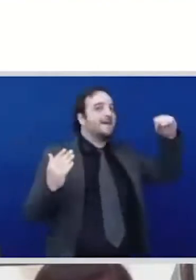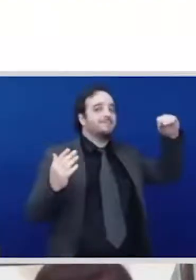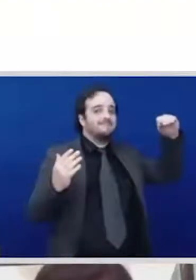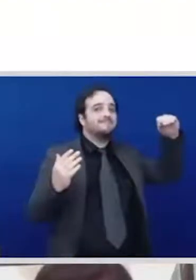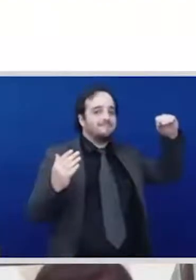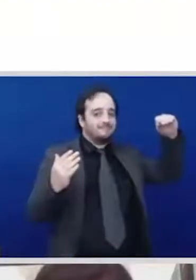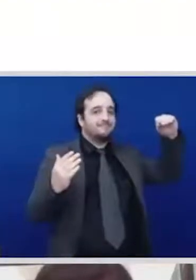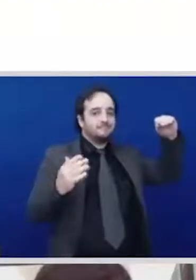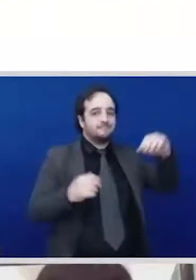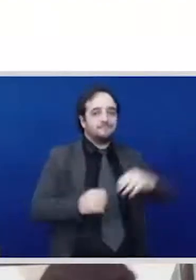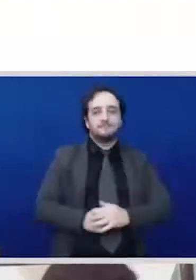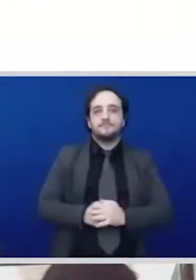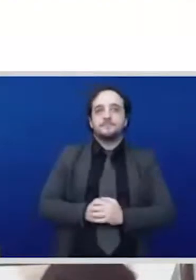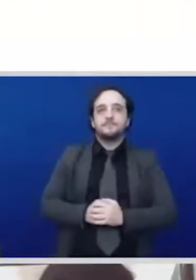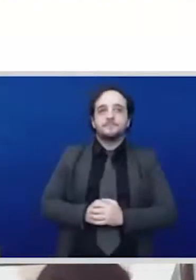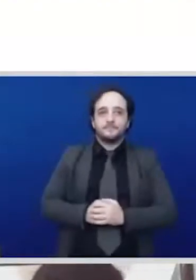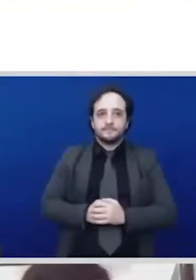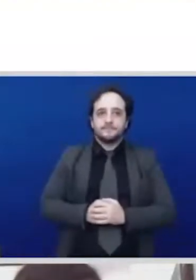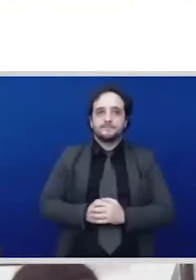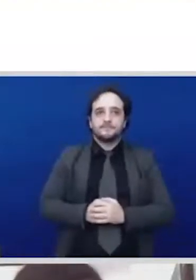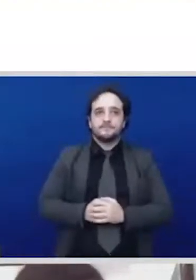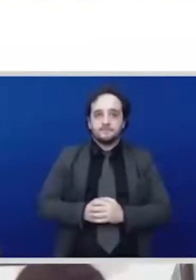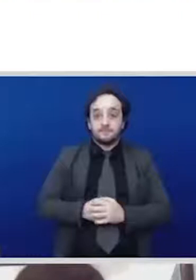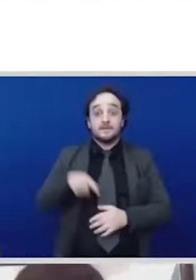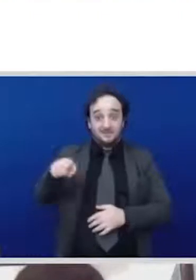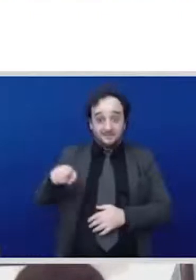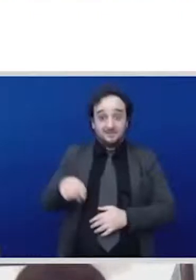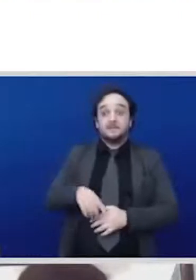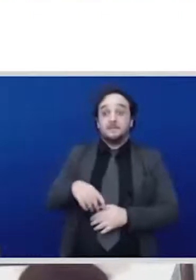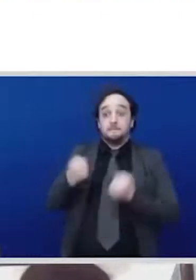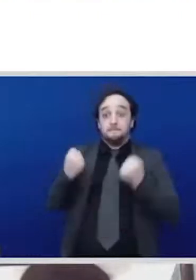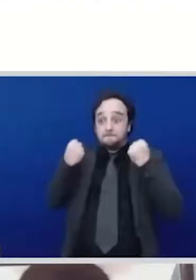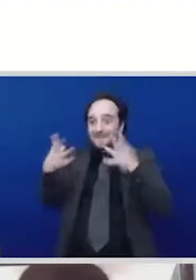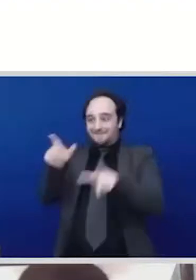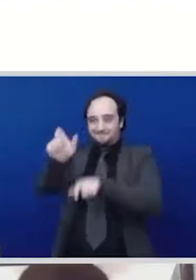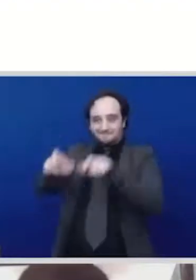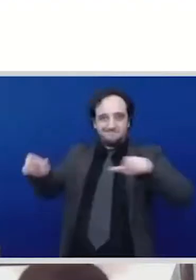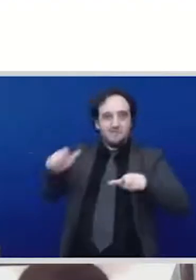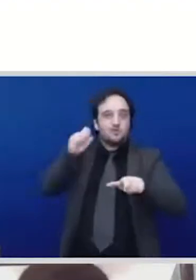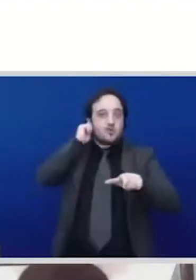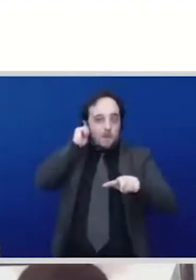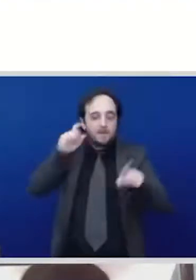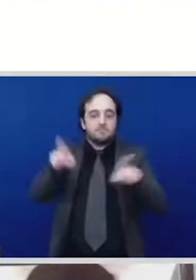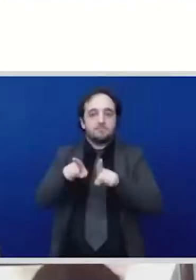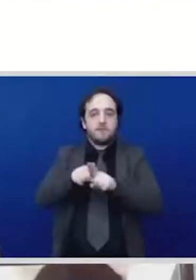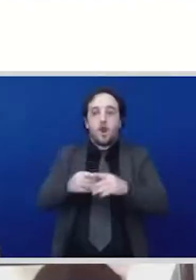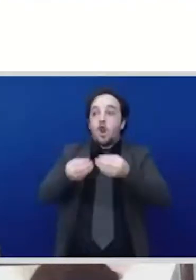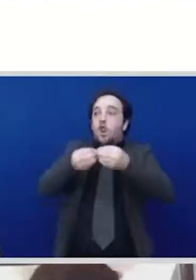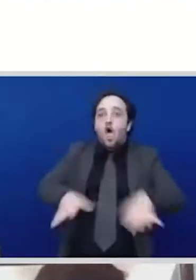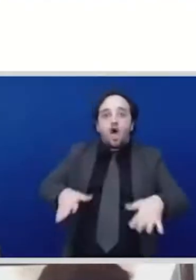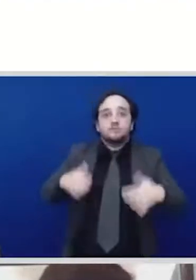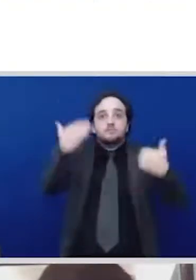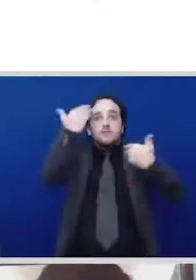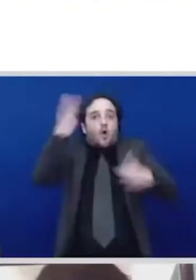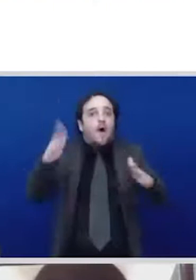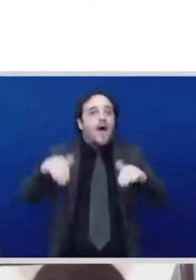of their over represented in sectors and jobs hardest hit by COVID so with this background what the government is saying